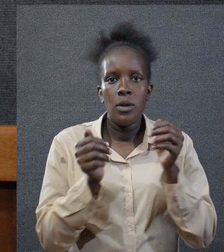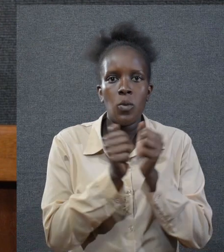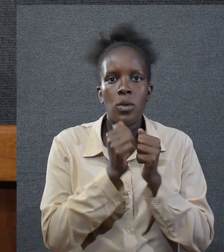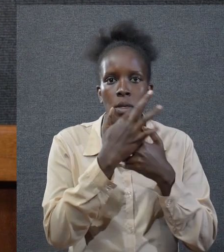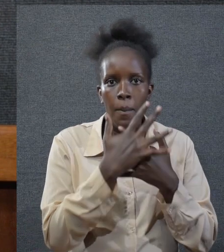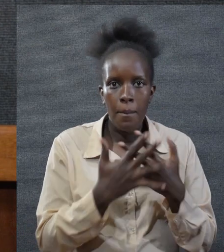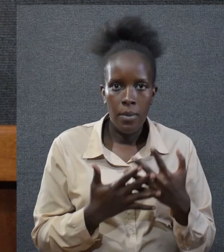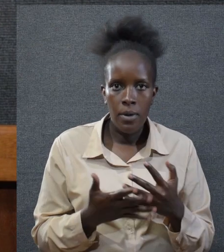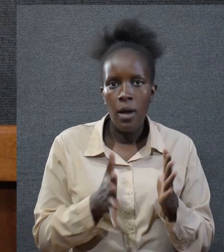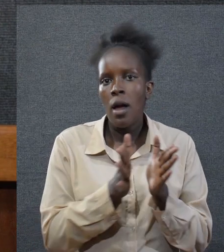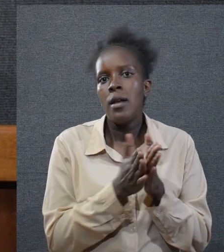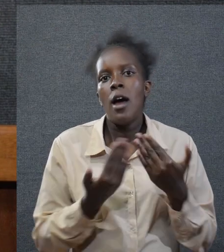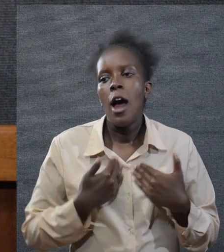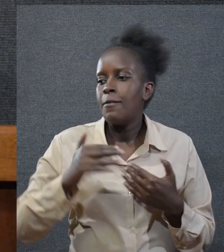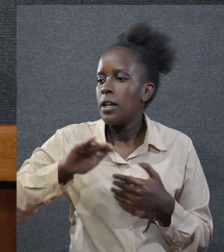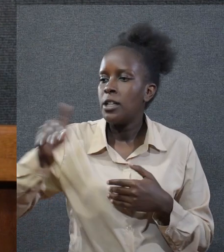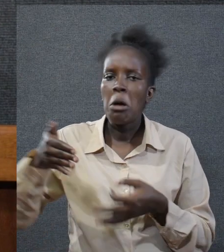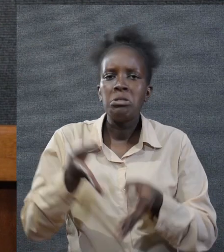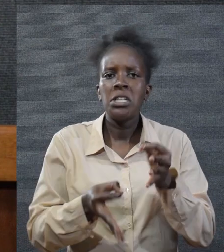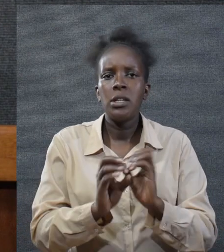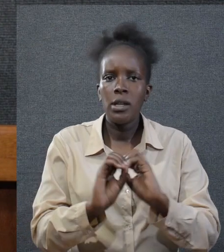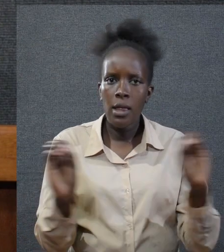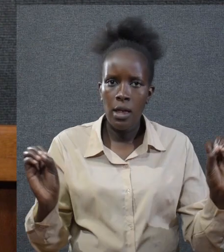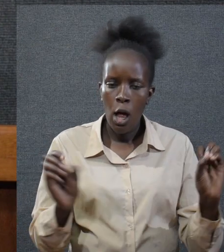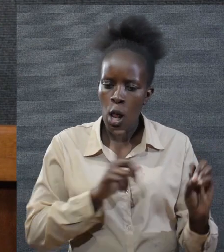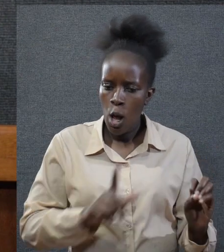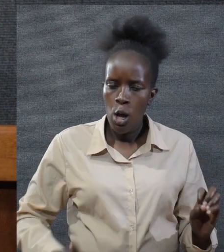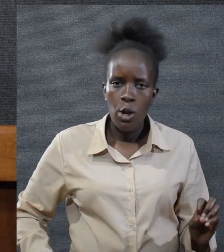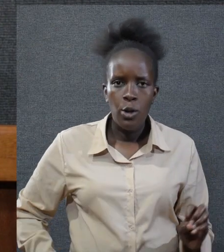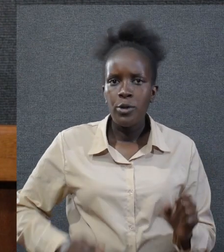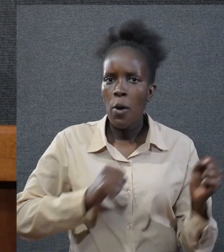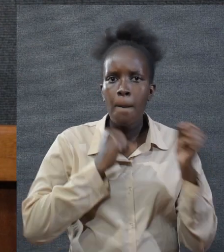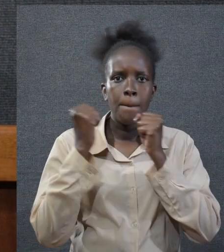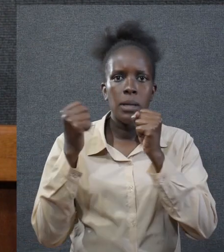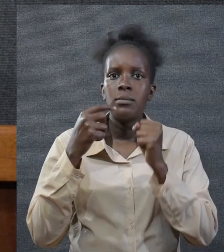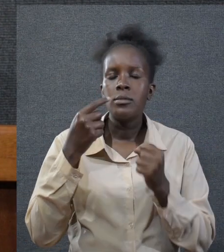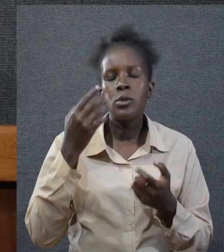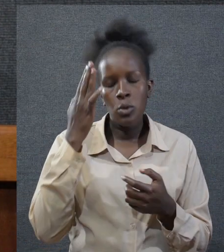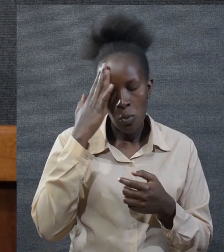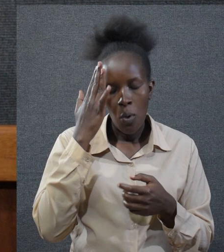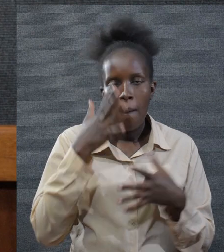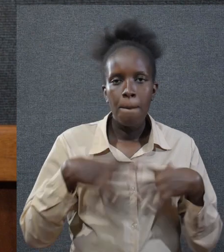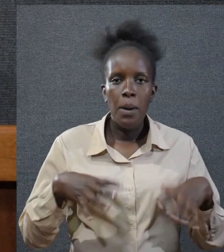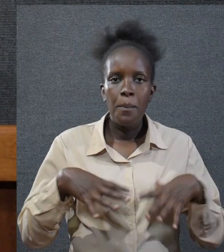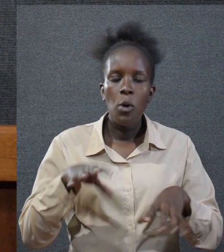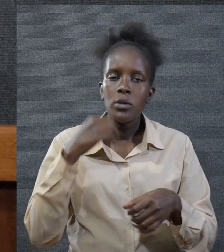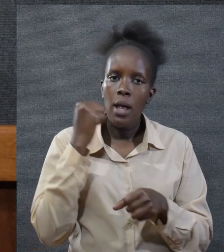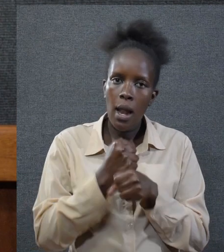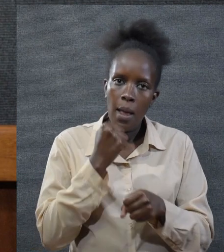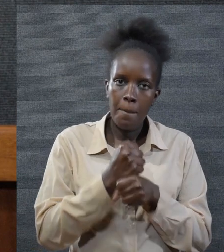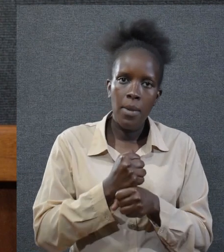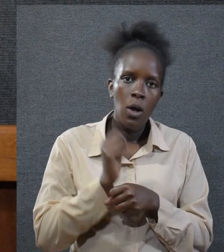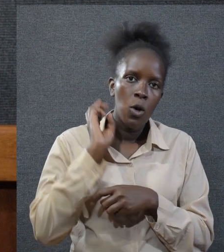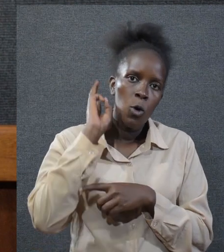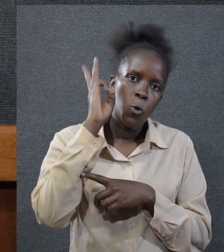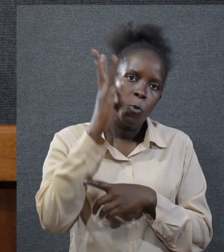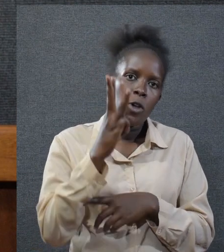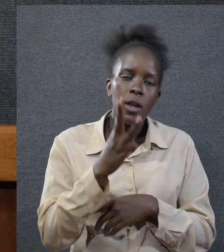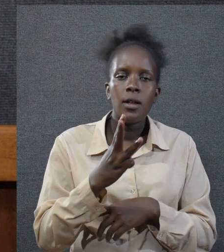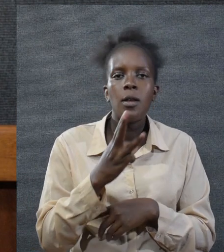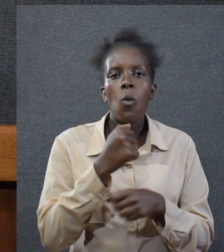and establishes a town by injustice. Has not the Lord Almighty determined that the people's labor is only